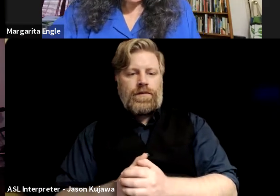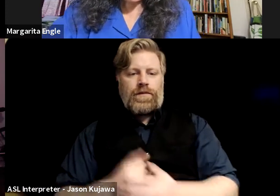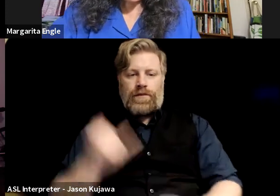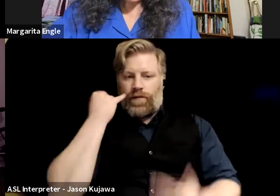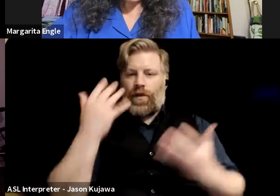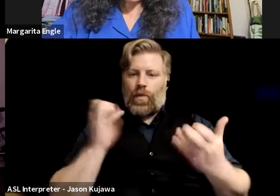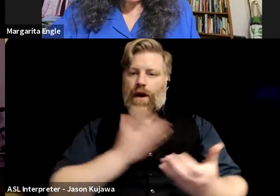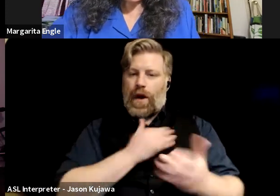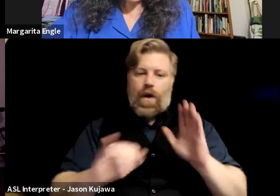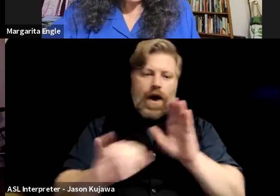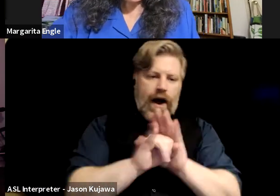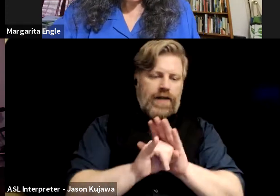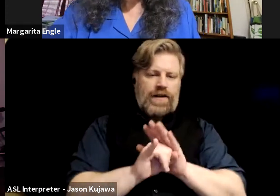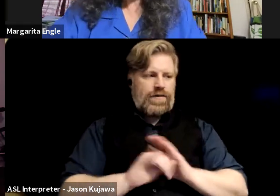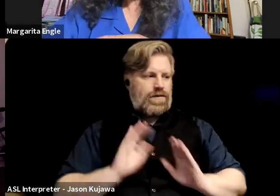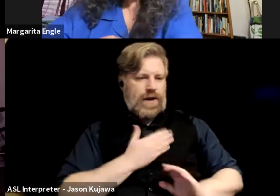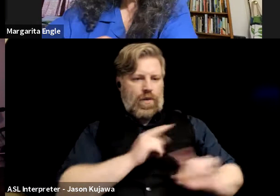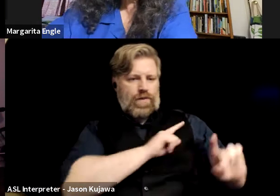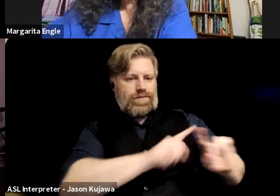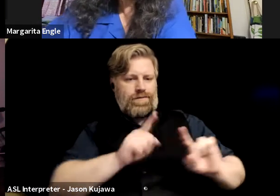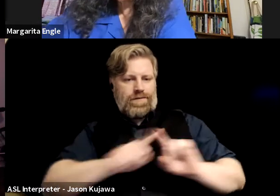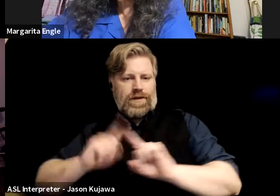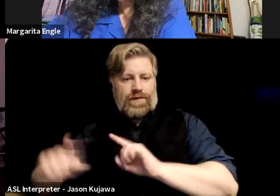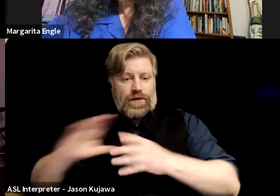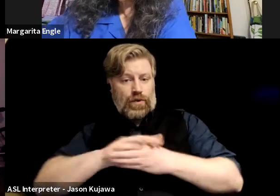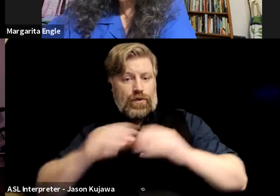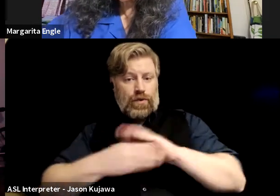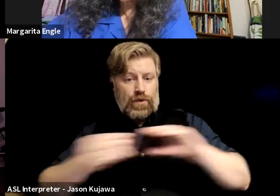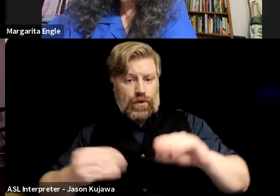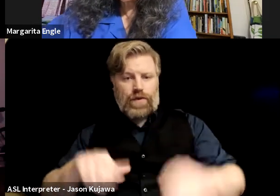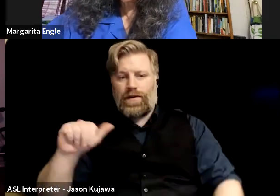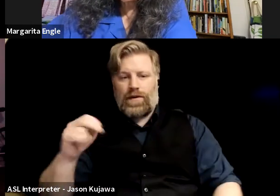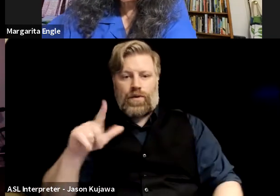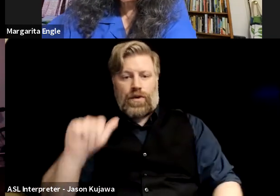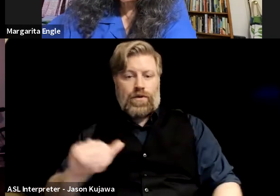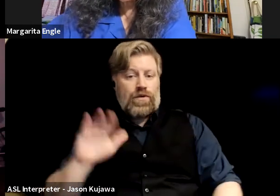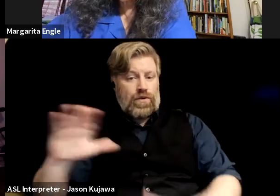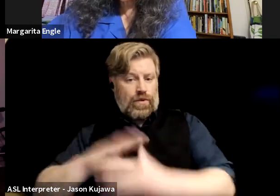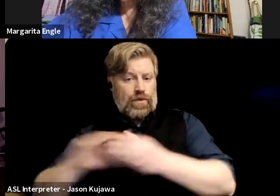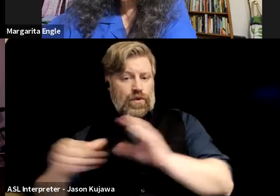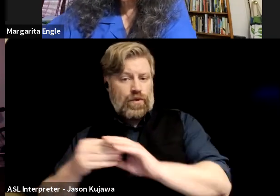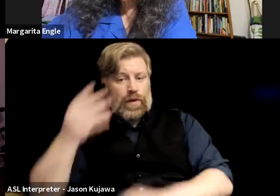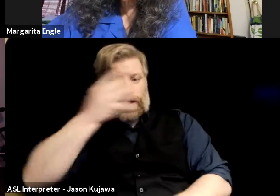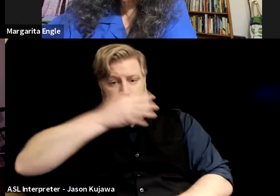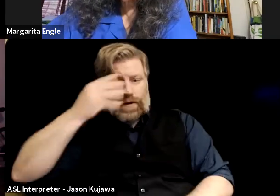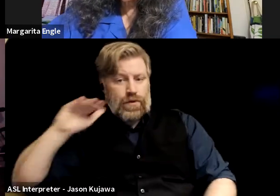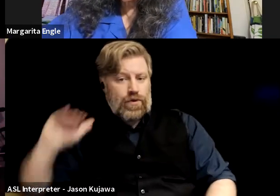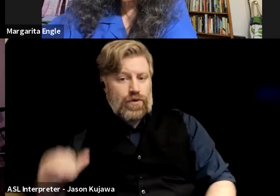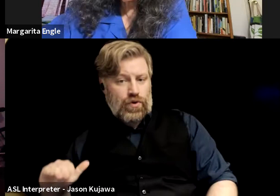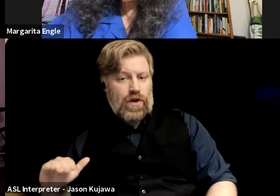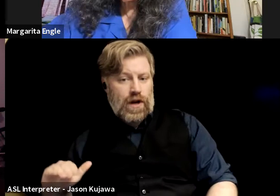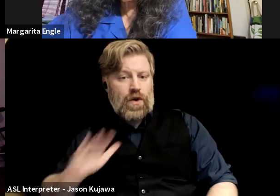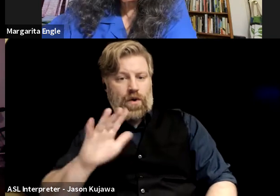and the multiplicity of stories that exist in our community, know, Angela's story as an immigrant child whose, whose mother, you know, like